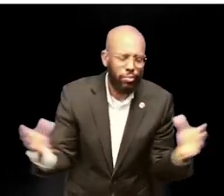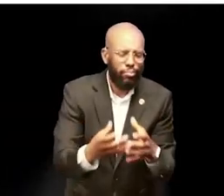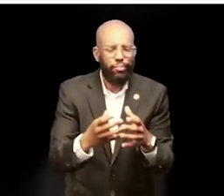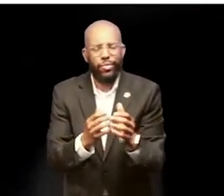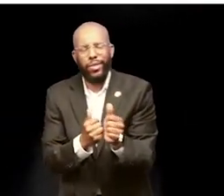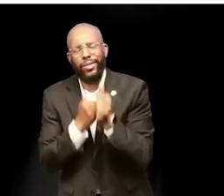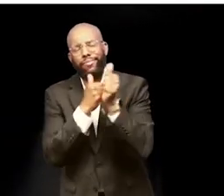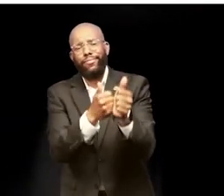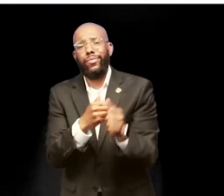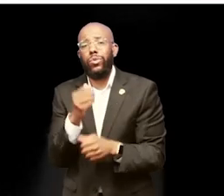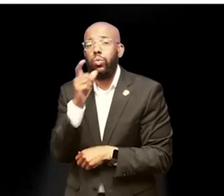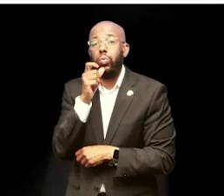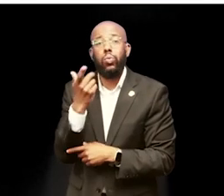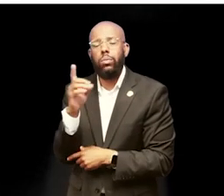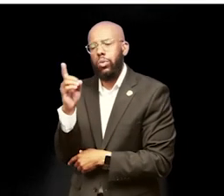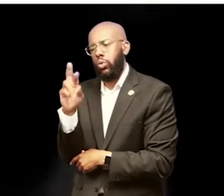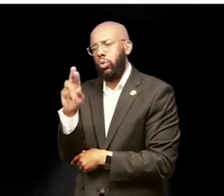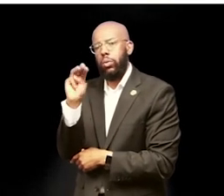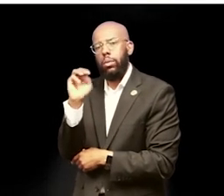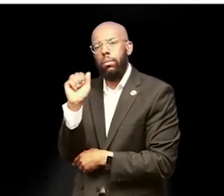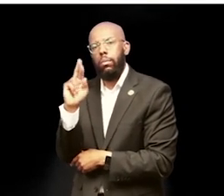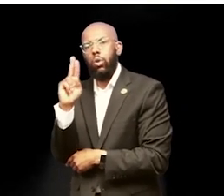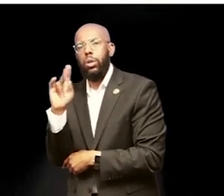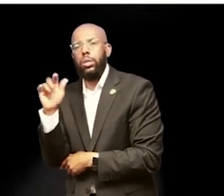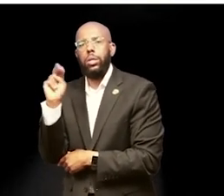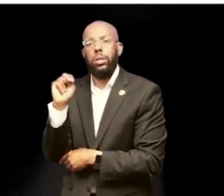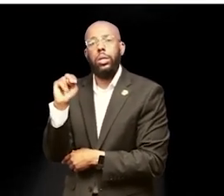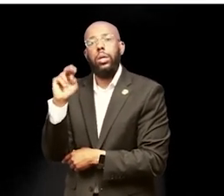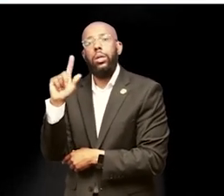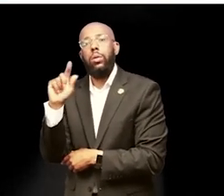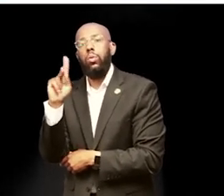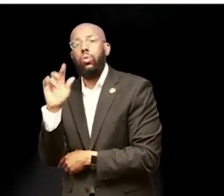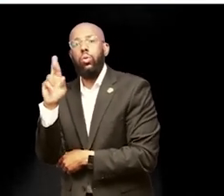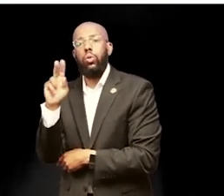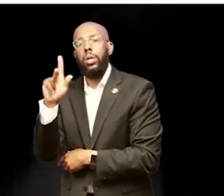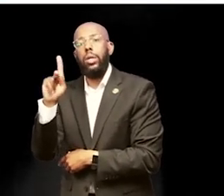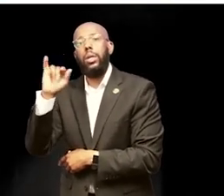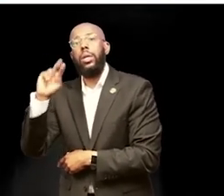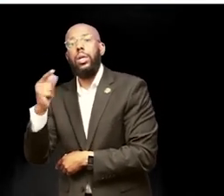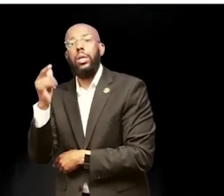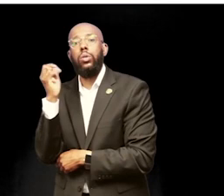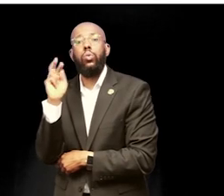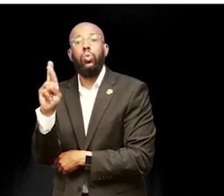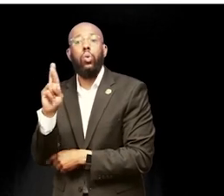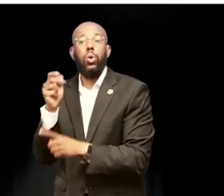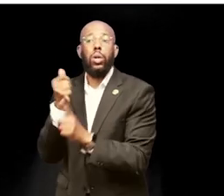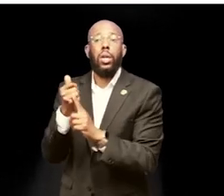society depends on having spaces for hard discussions about racism, intersectionality,